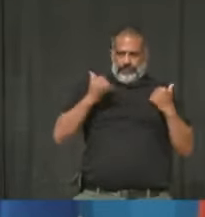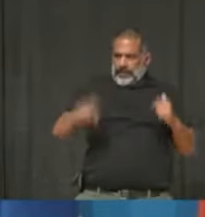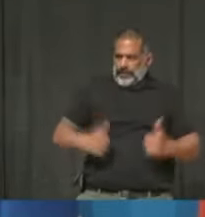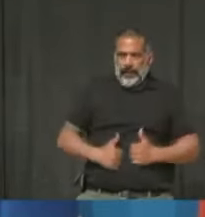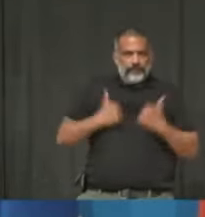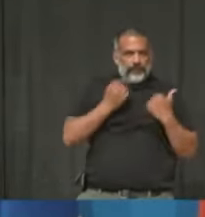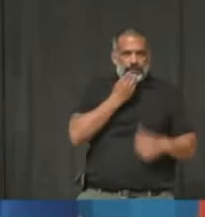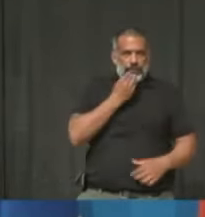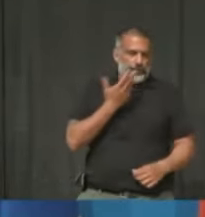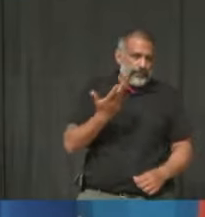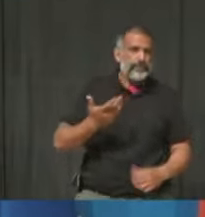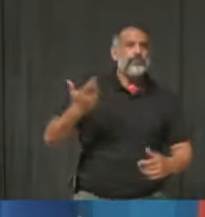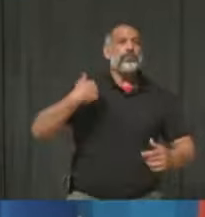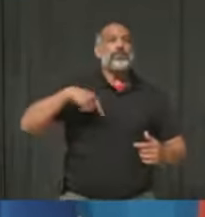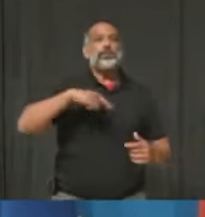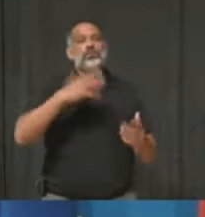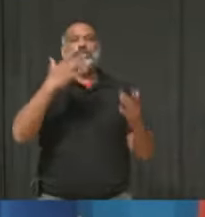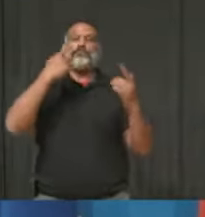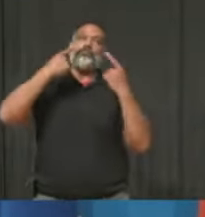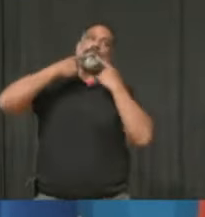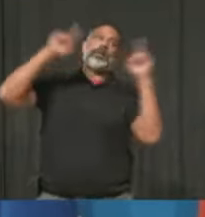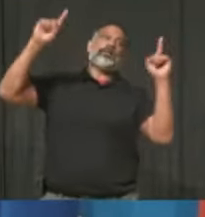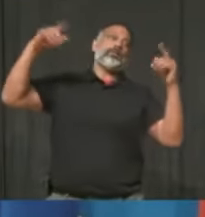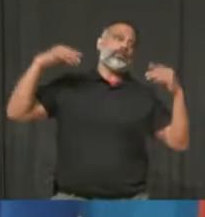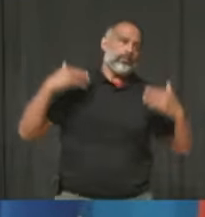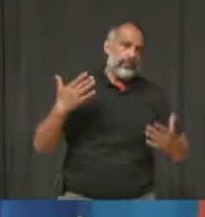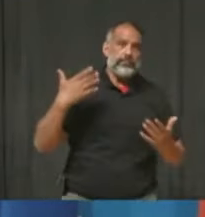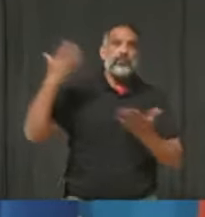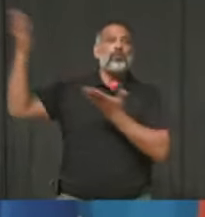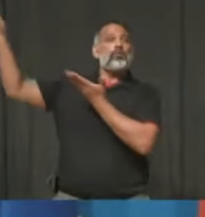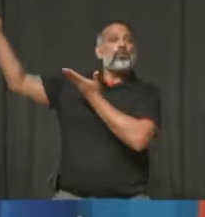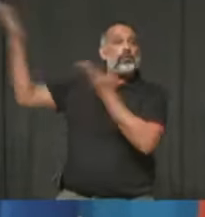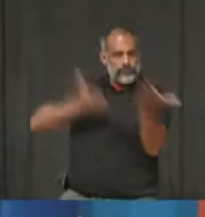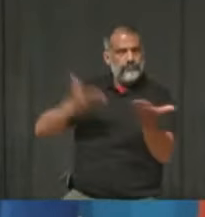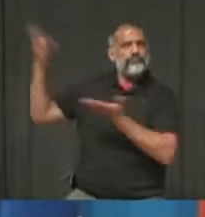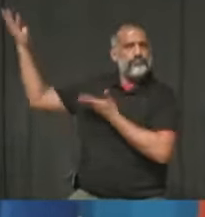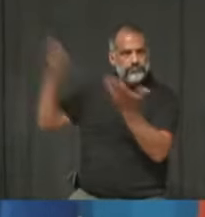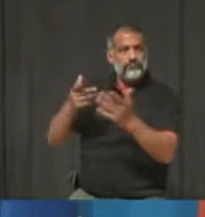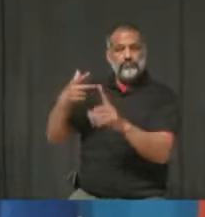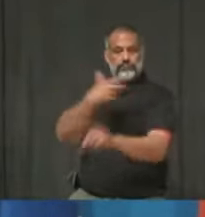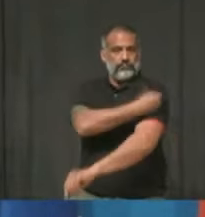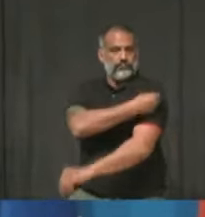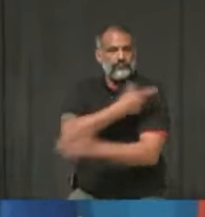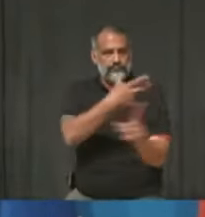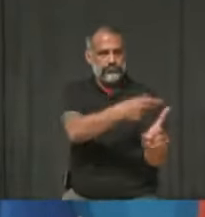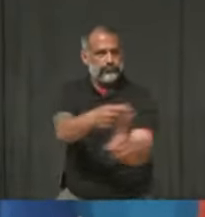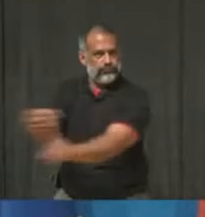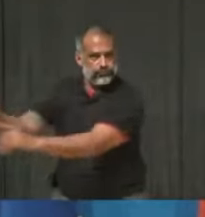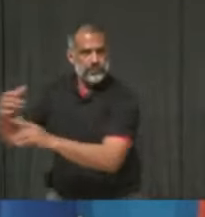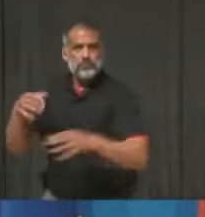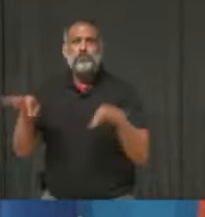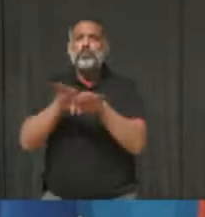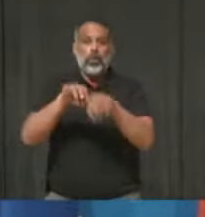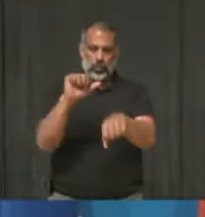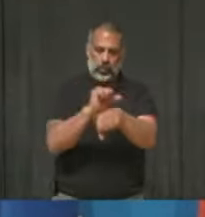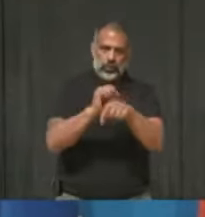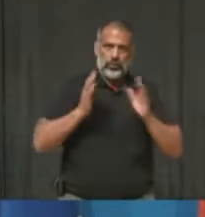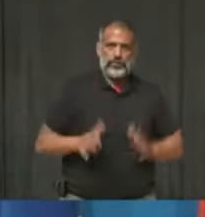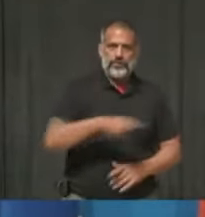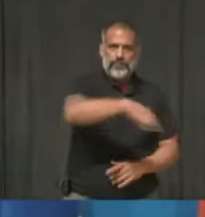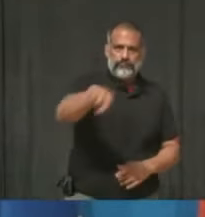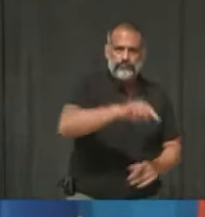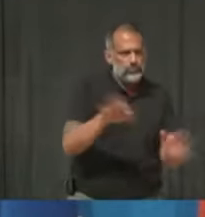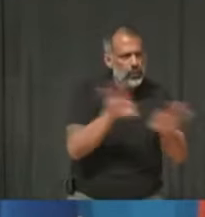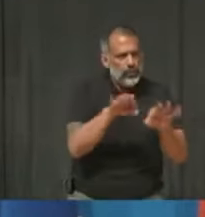relieved that we can offer the vaccine to them and all of our residents who are